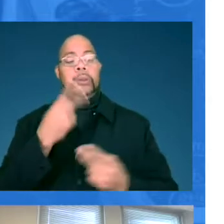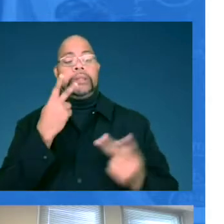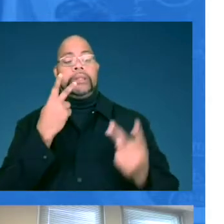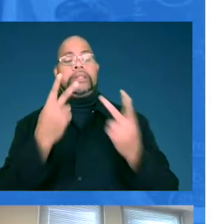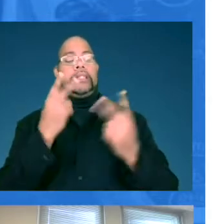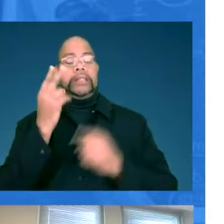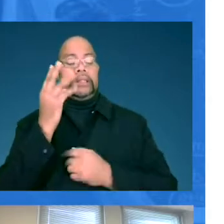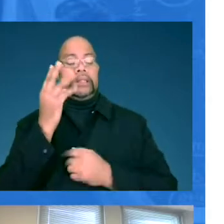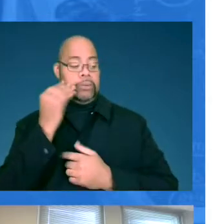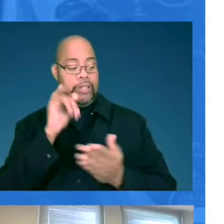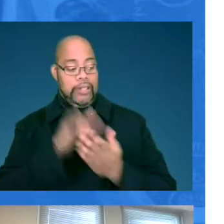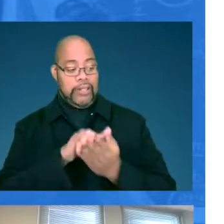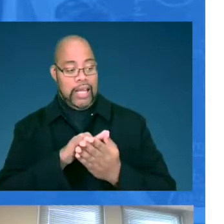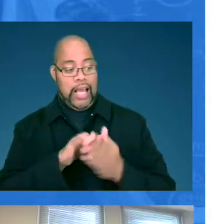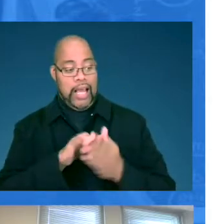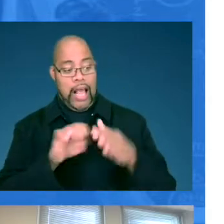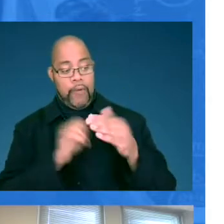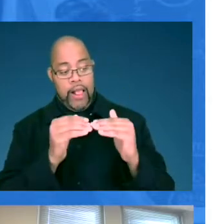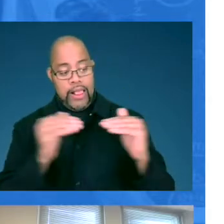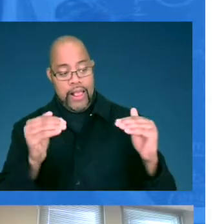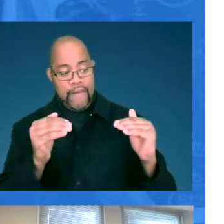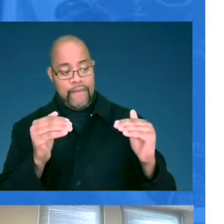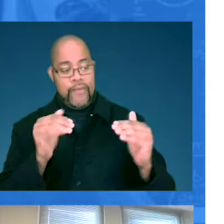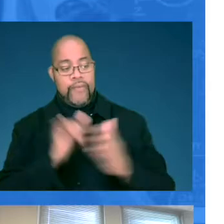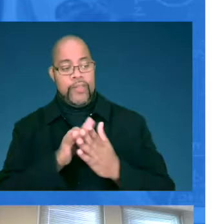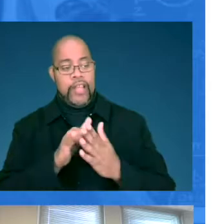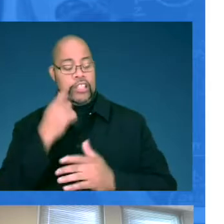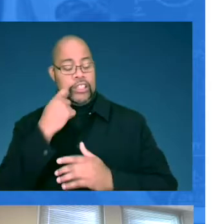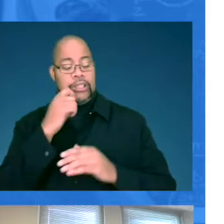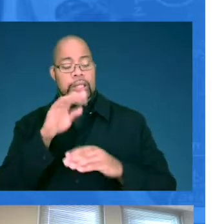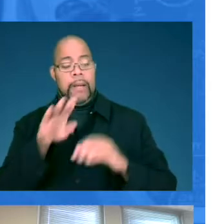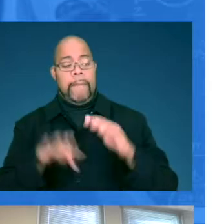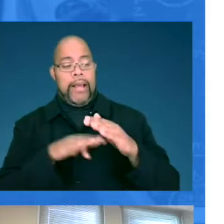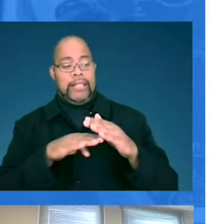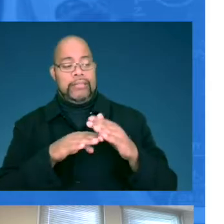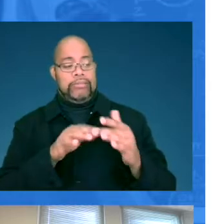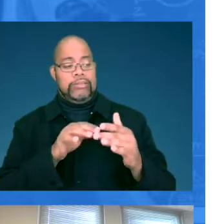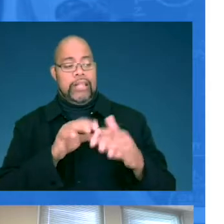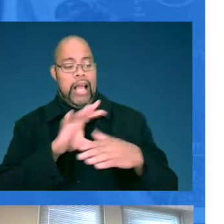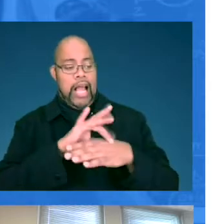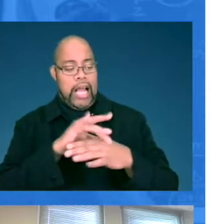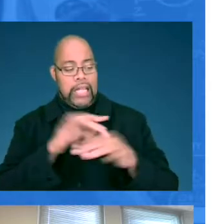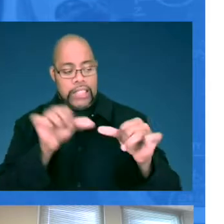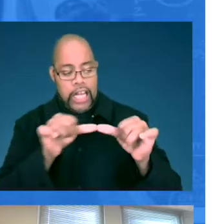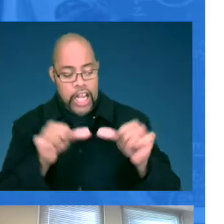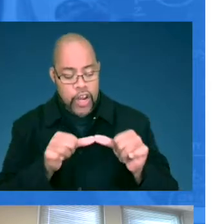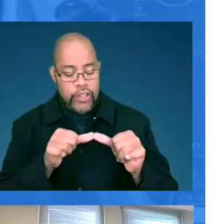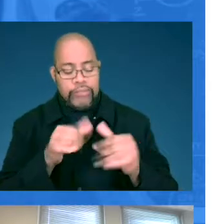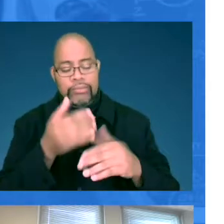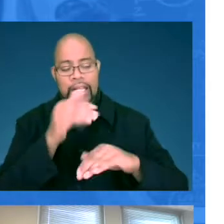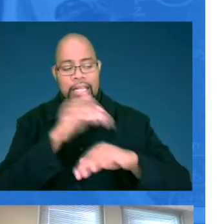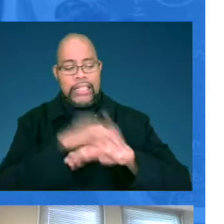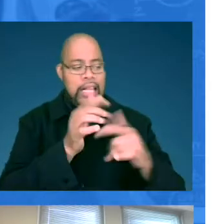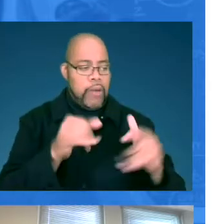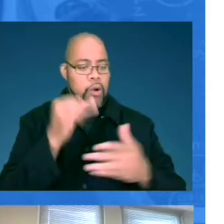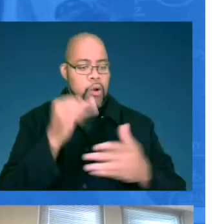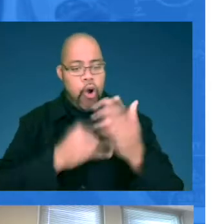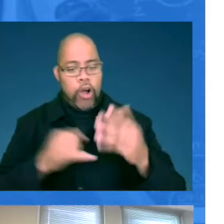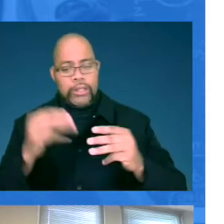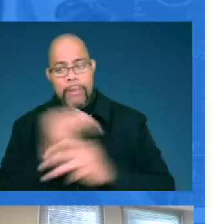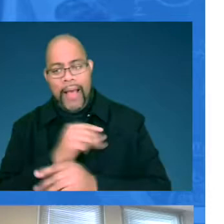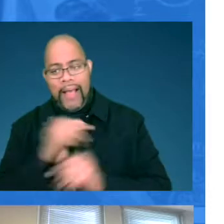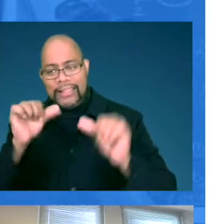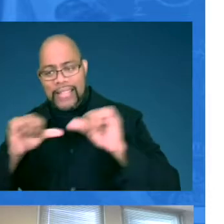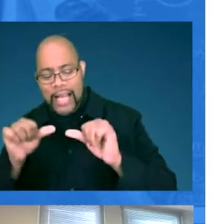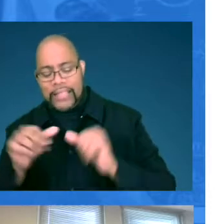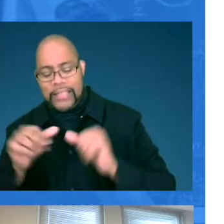are experiencing that at the elementary level where it had just basically been at content areas at English, language, arts, math,